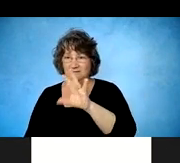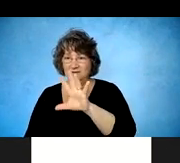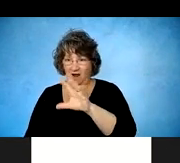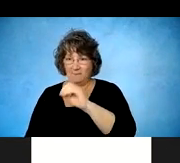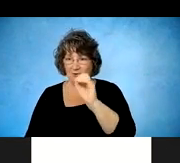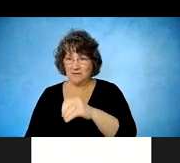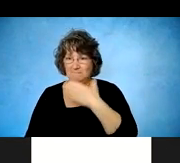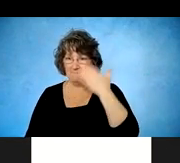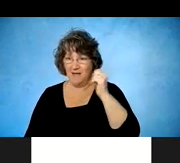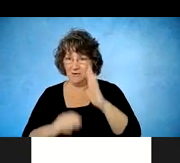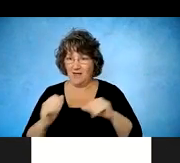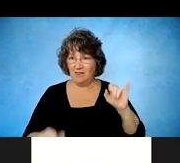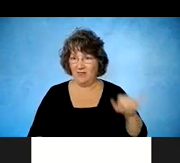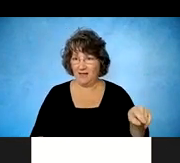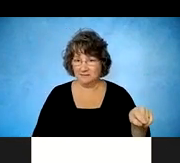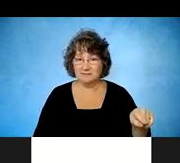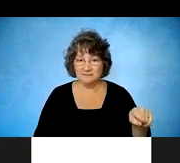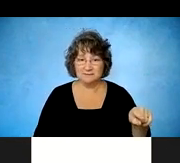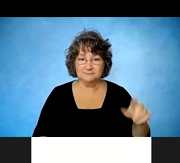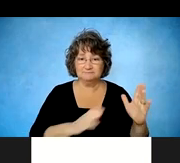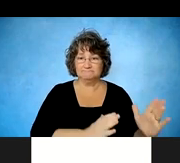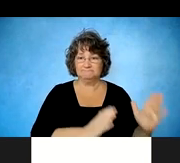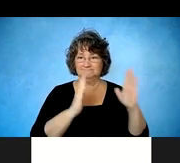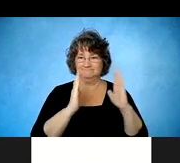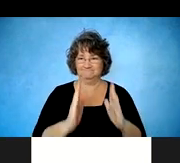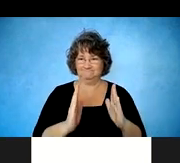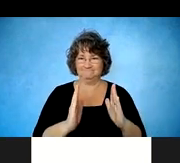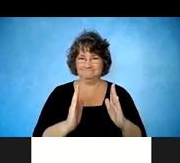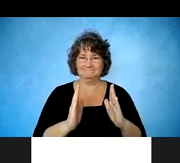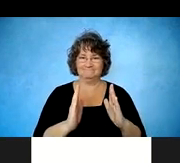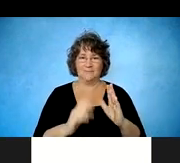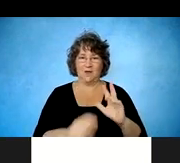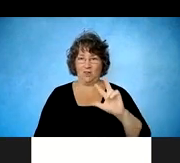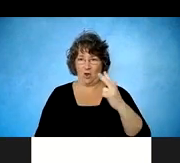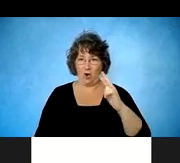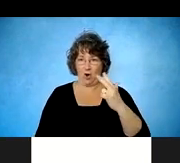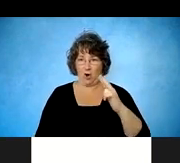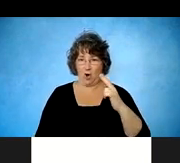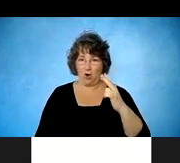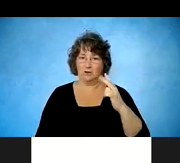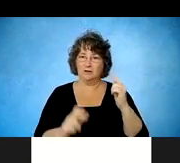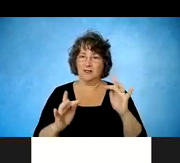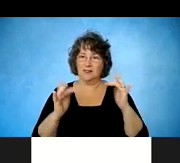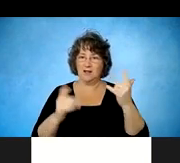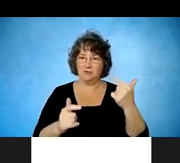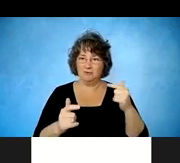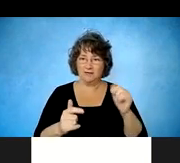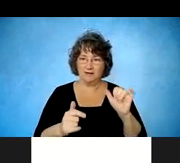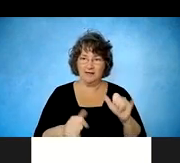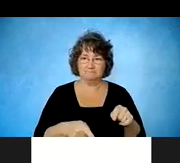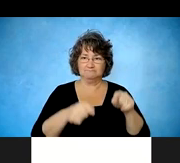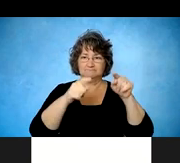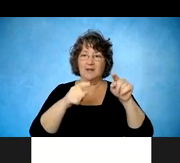So Kessler is located in Northern New Jersey. So we compare our, our outcomes to the Northern New Jersey spinal cord